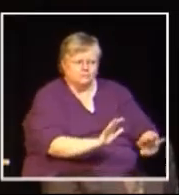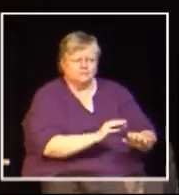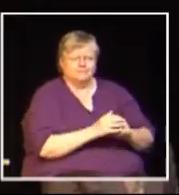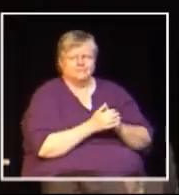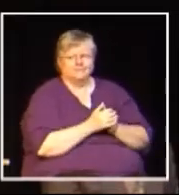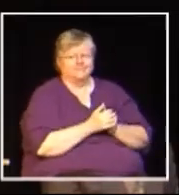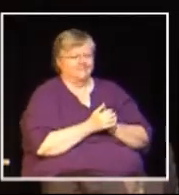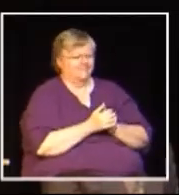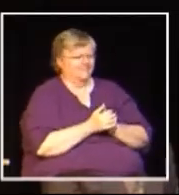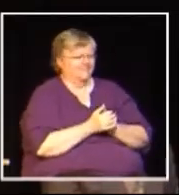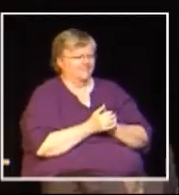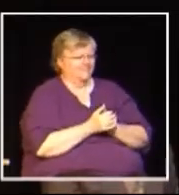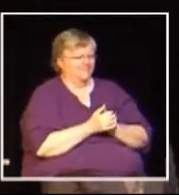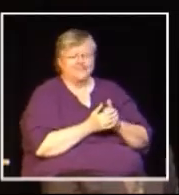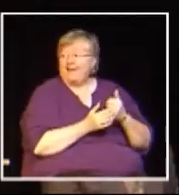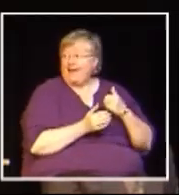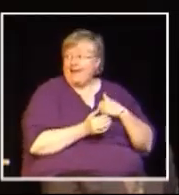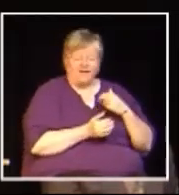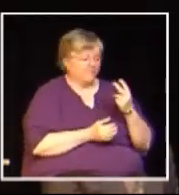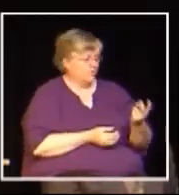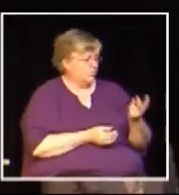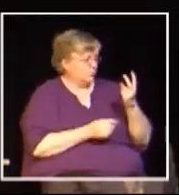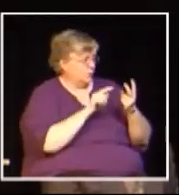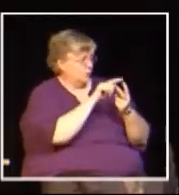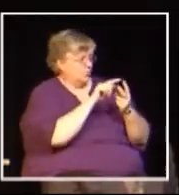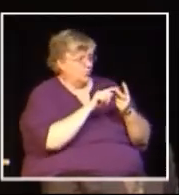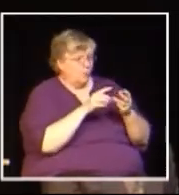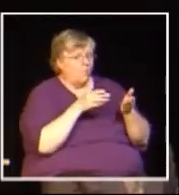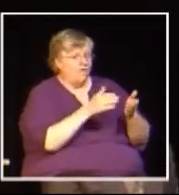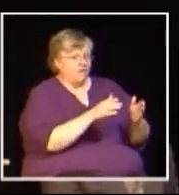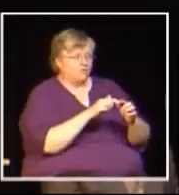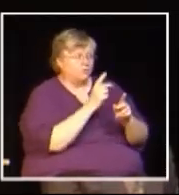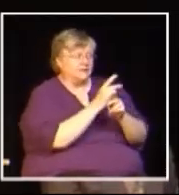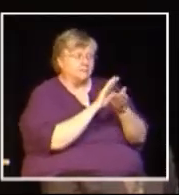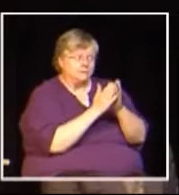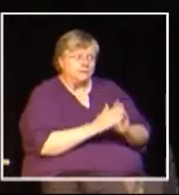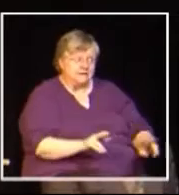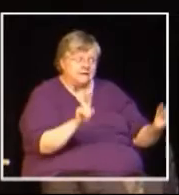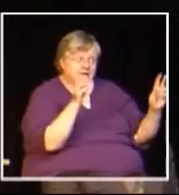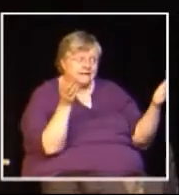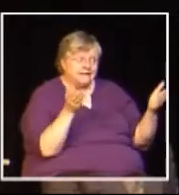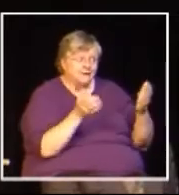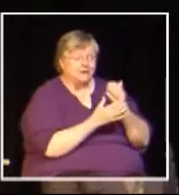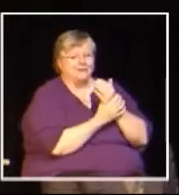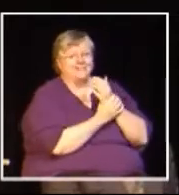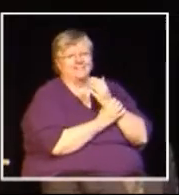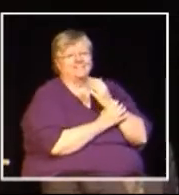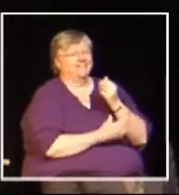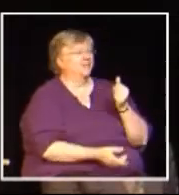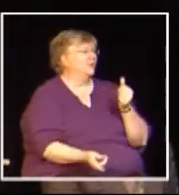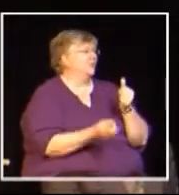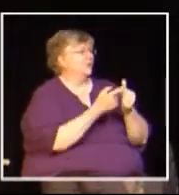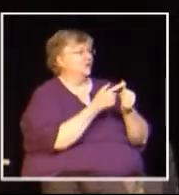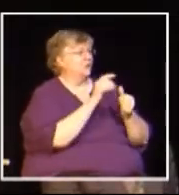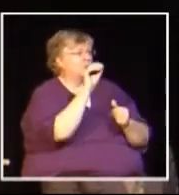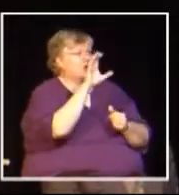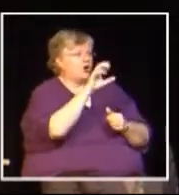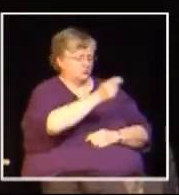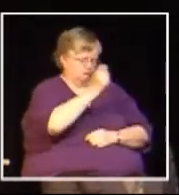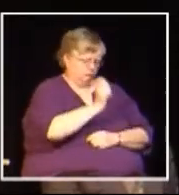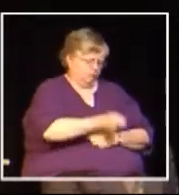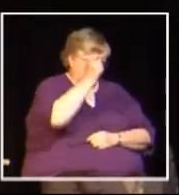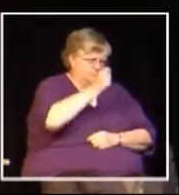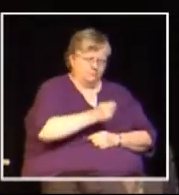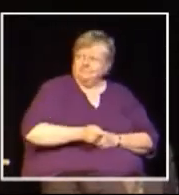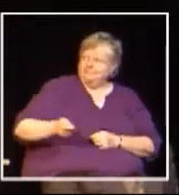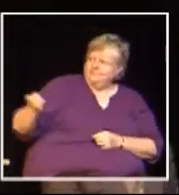speakers to complete their comments, not interrupt, not speak over top of them, and keep the heckling